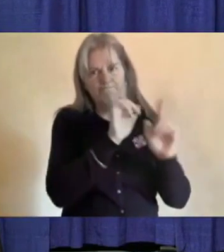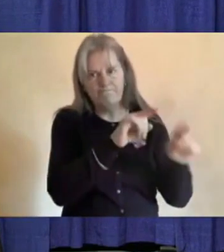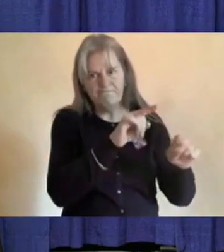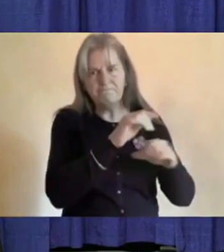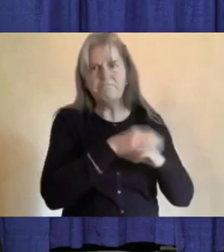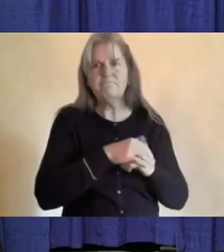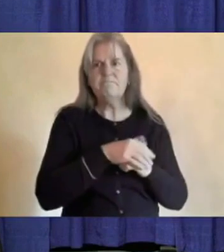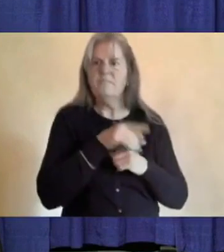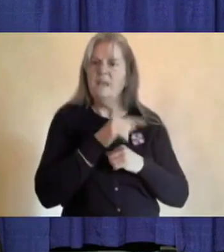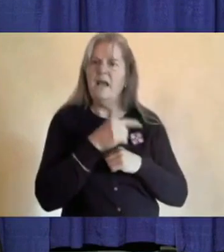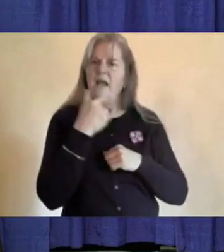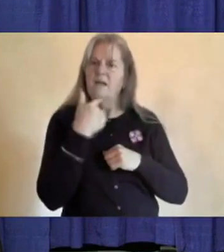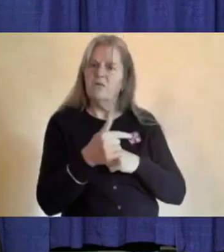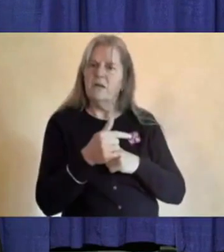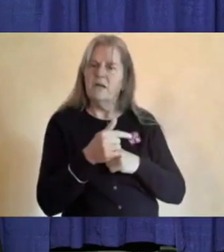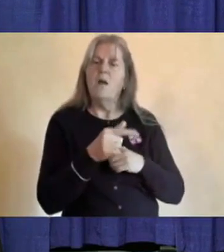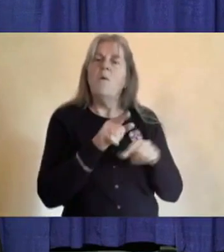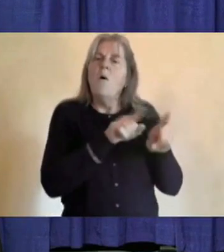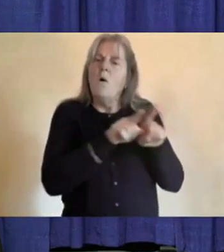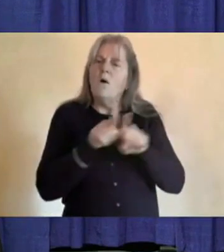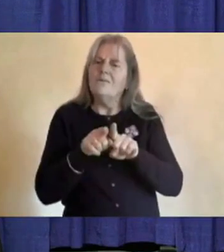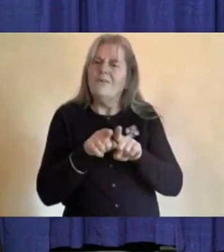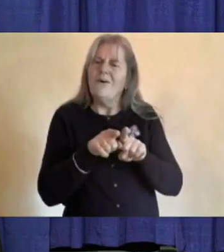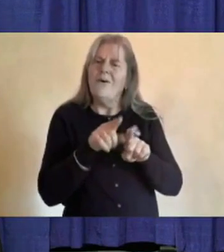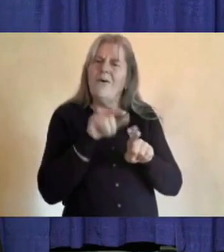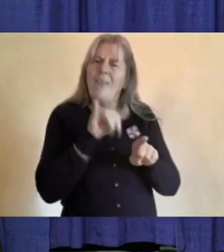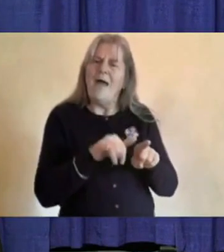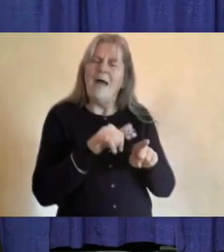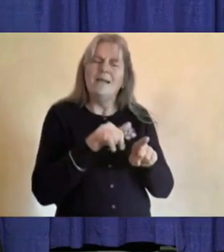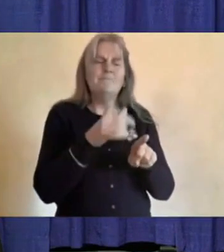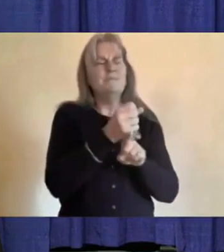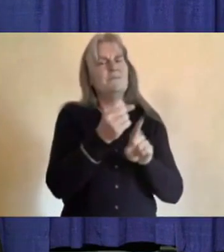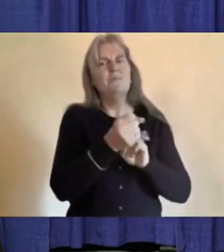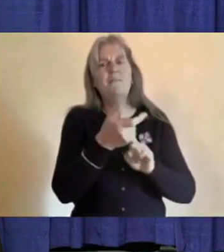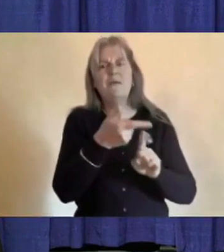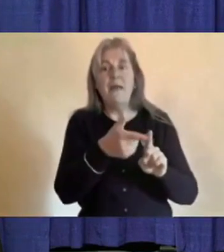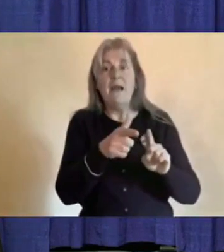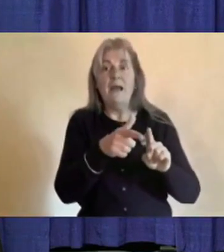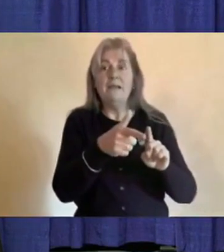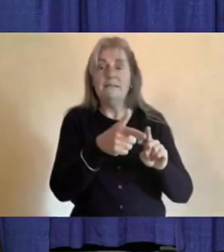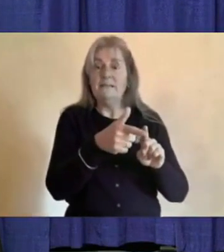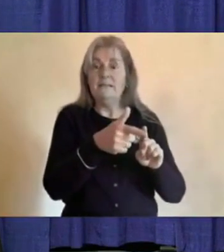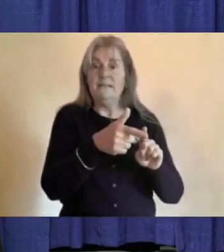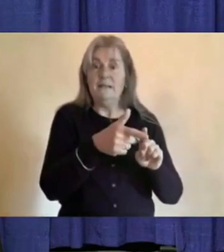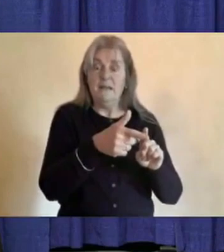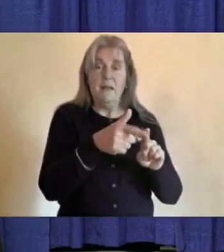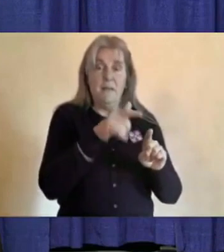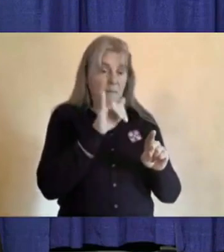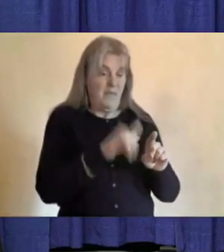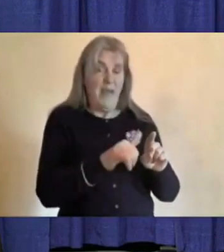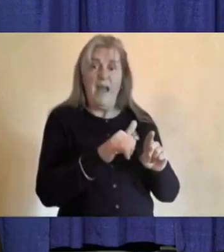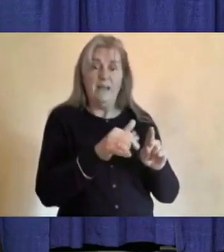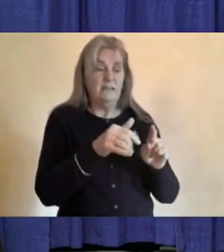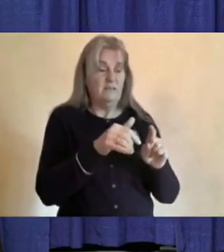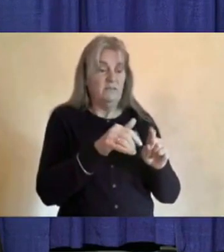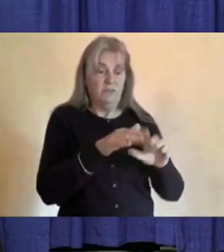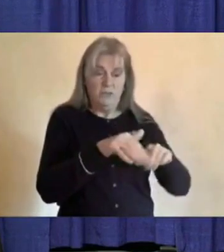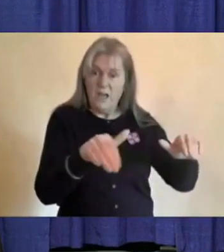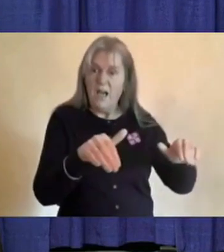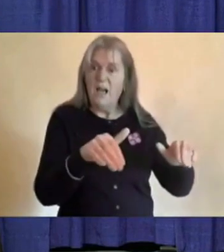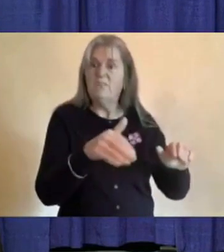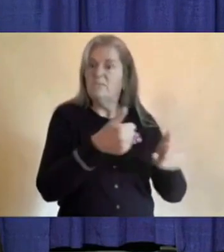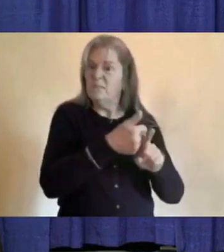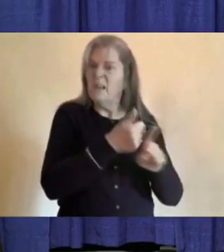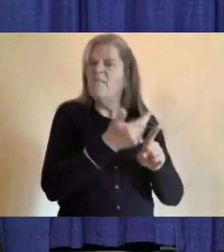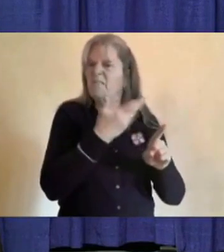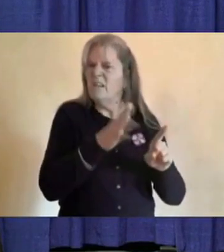also includes situations where symptoms may be consistent with a previously diagnosed health condition and